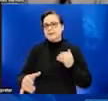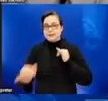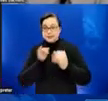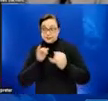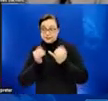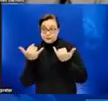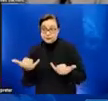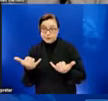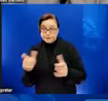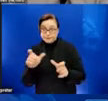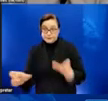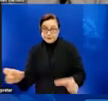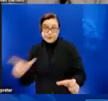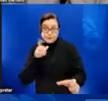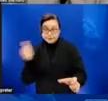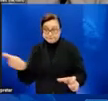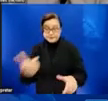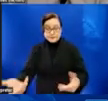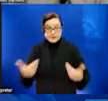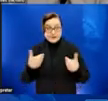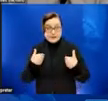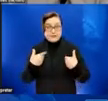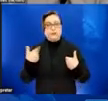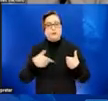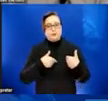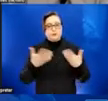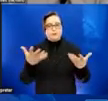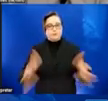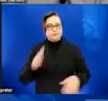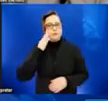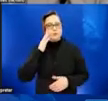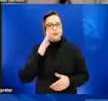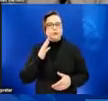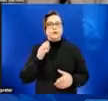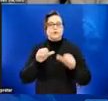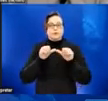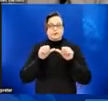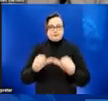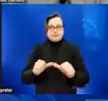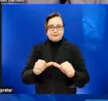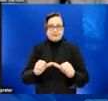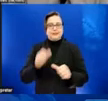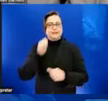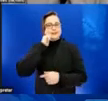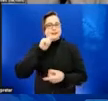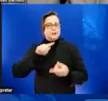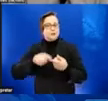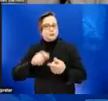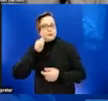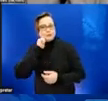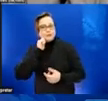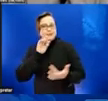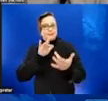know that sustained close, direct skin-to-skin contact is the predominant mode of transmission. But we do